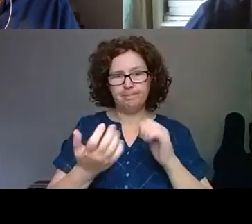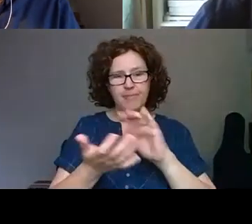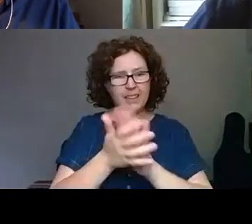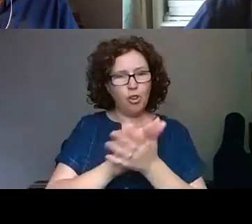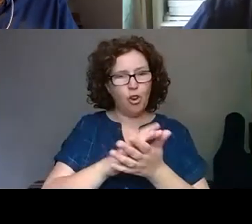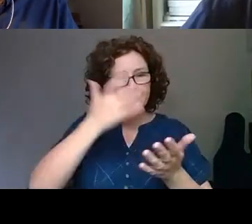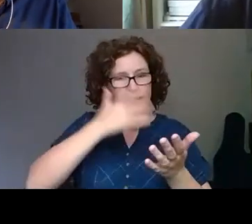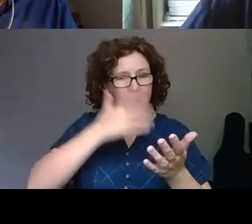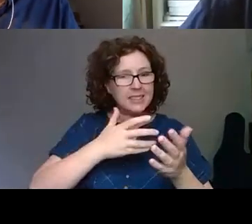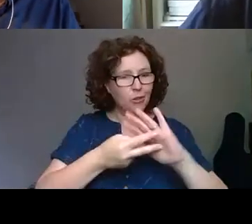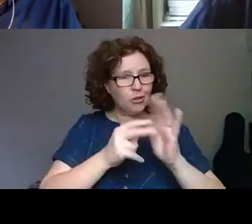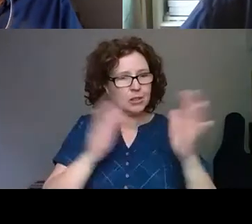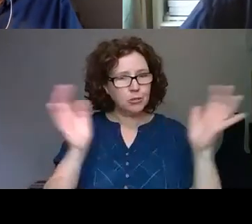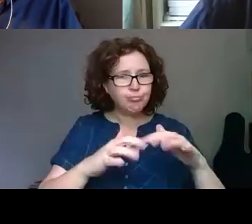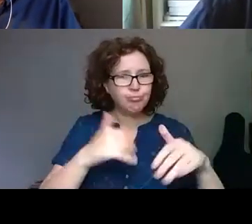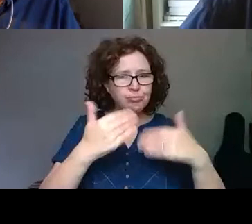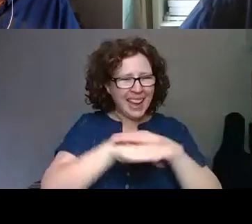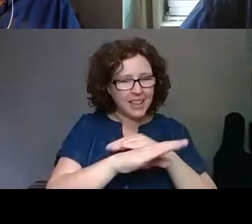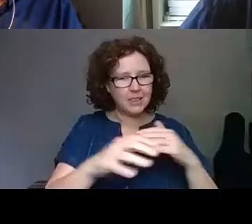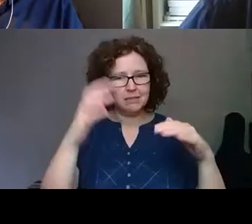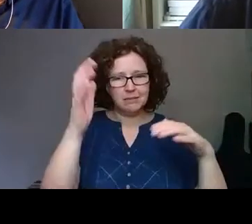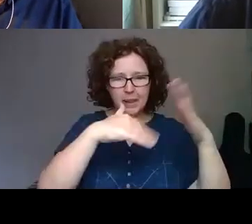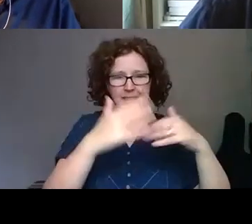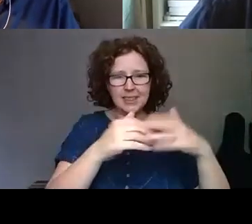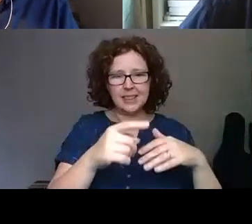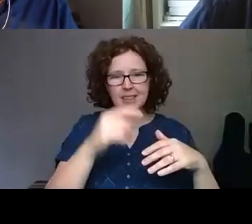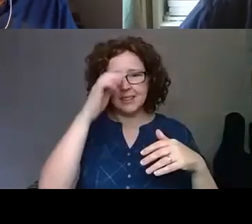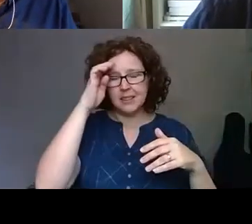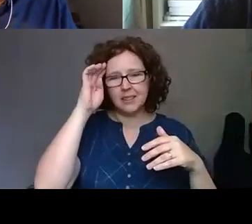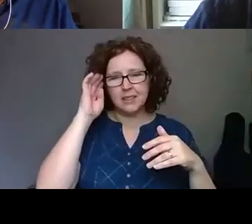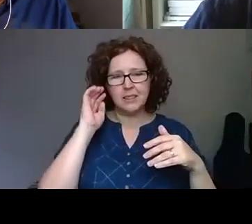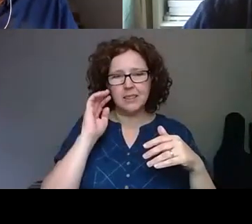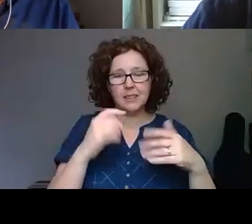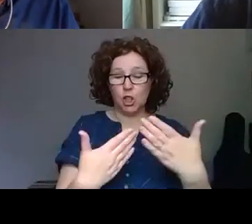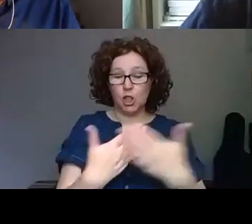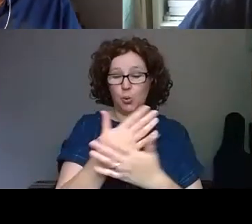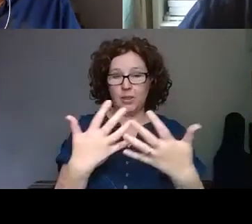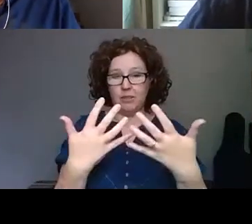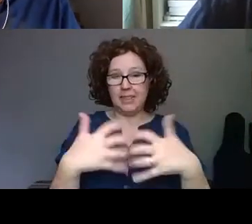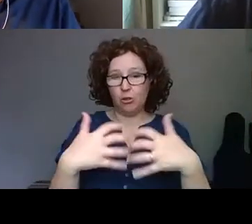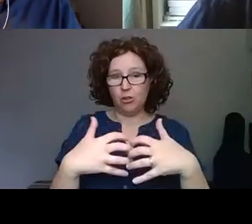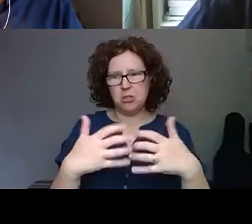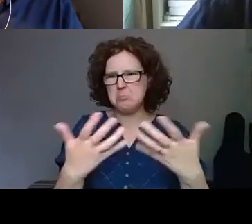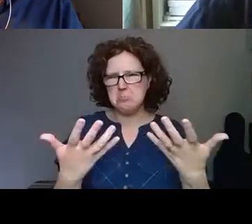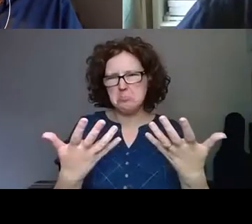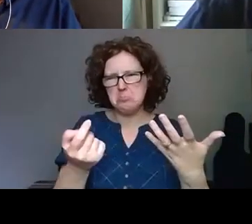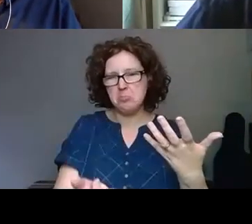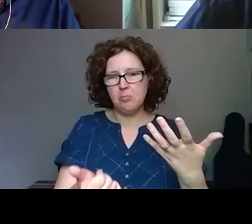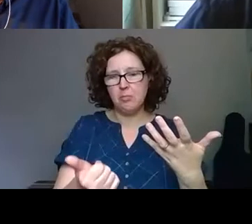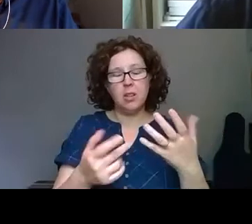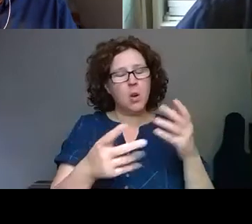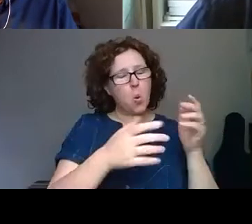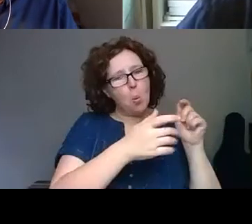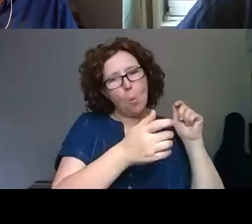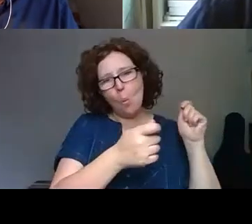digital organization, and quite innovative in how we use new technologies to engage people. This has completely shifted